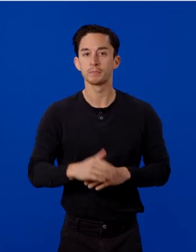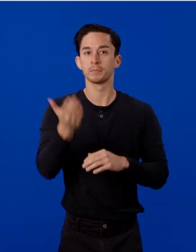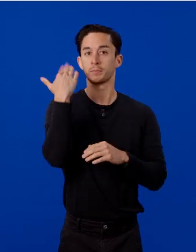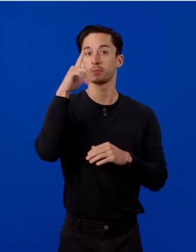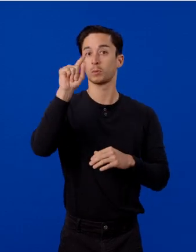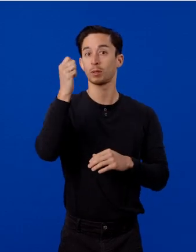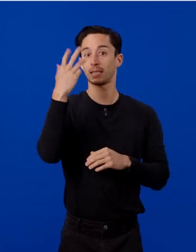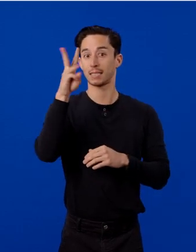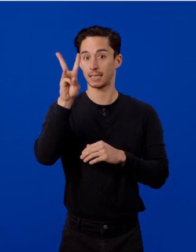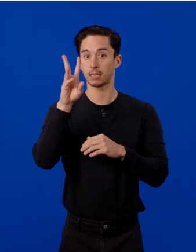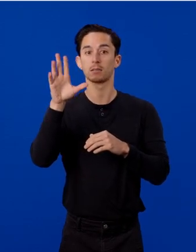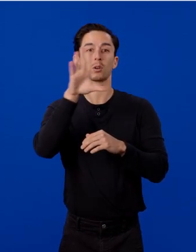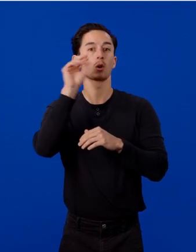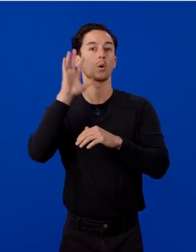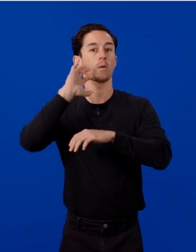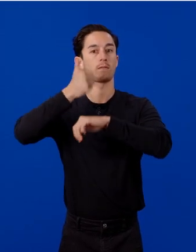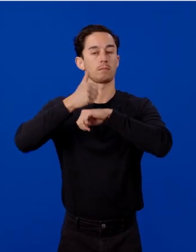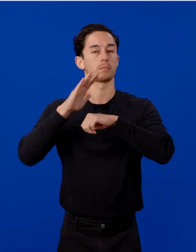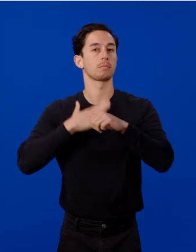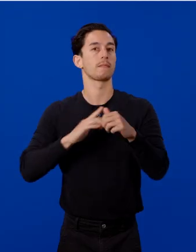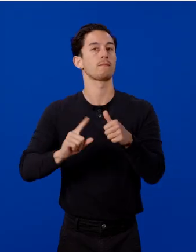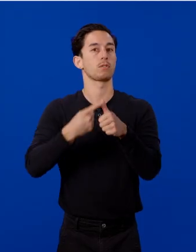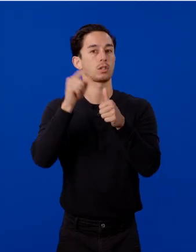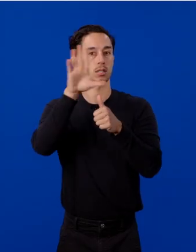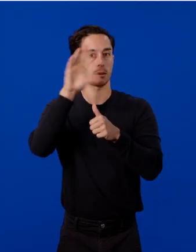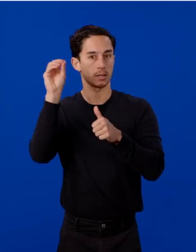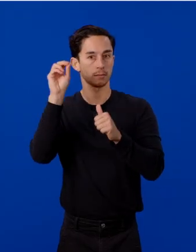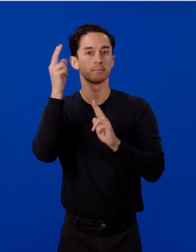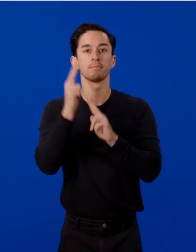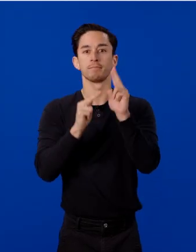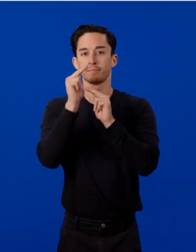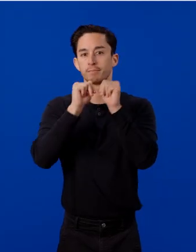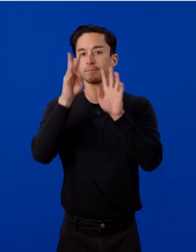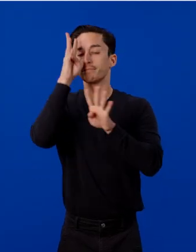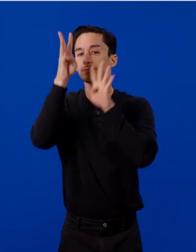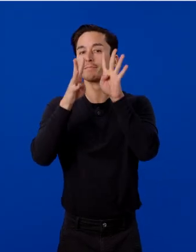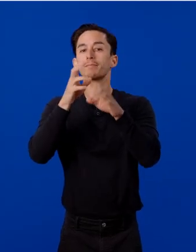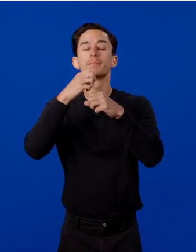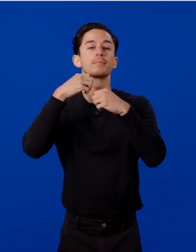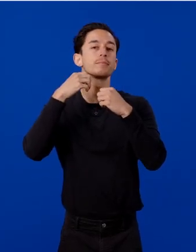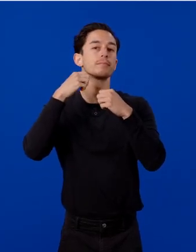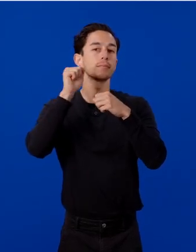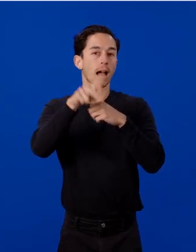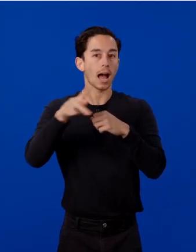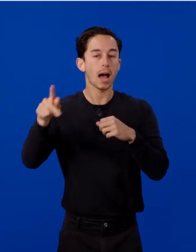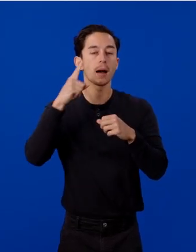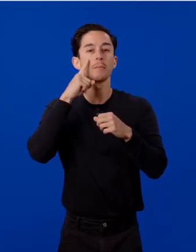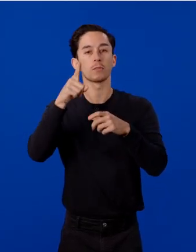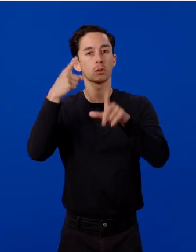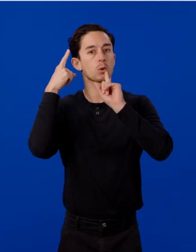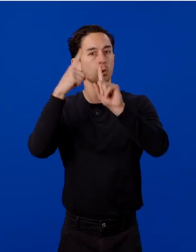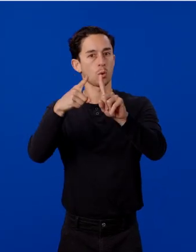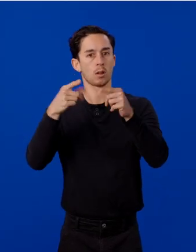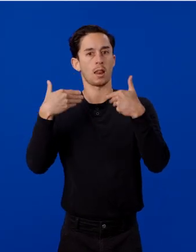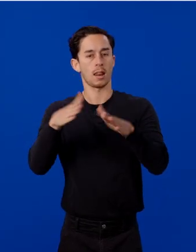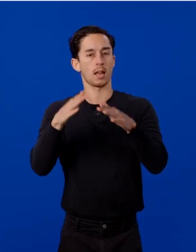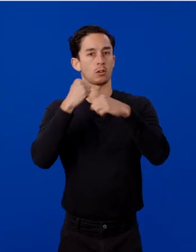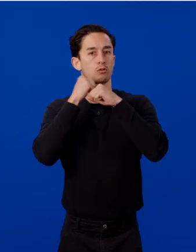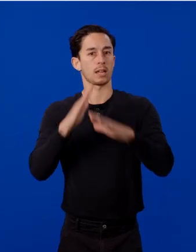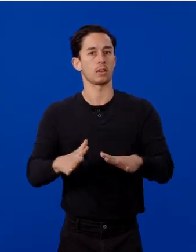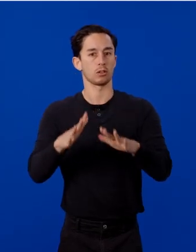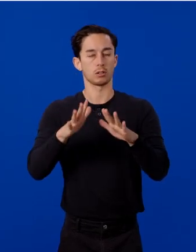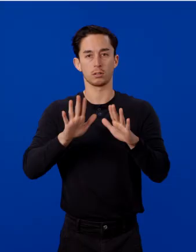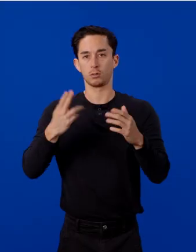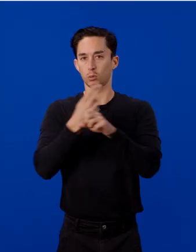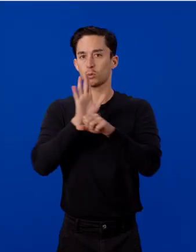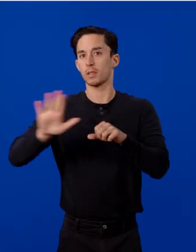I co-founded my first company. We built innovative creativity apps with the goal of letting creators transform their imagination into immersive